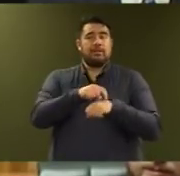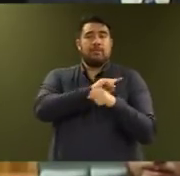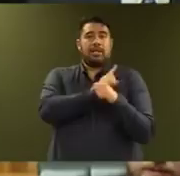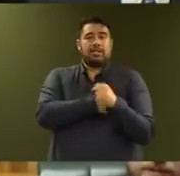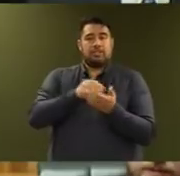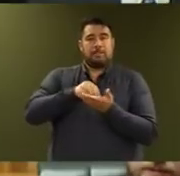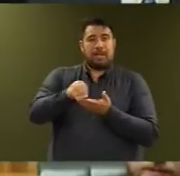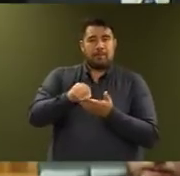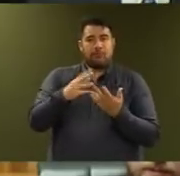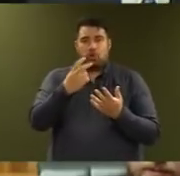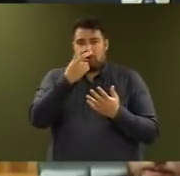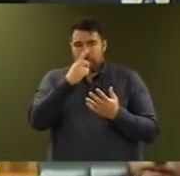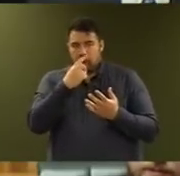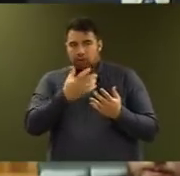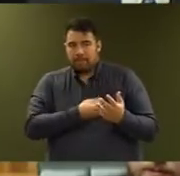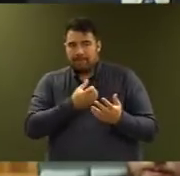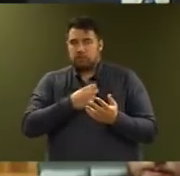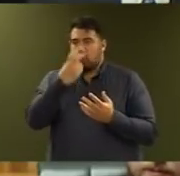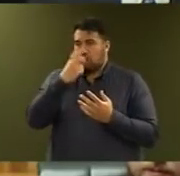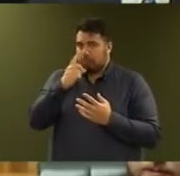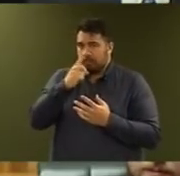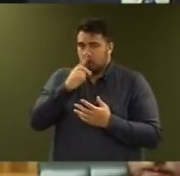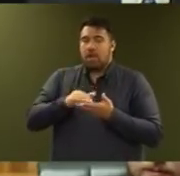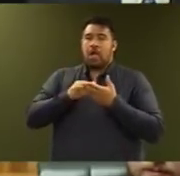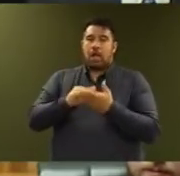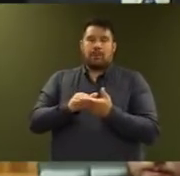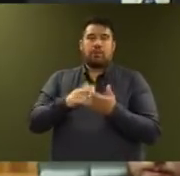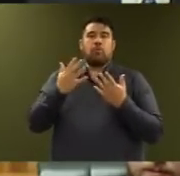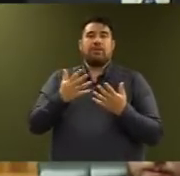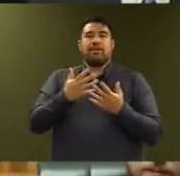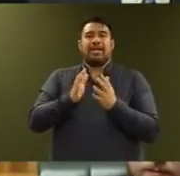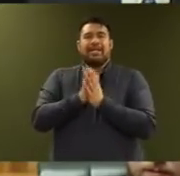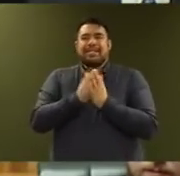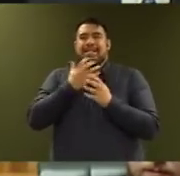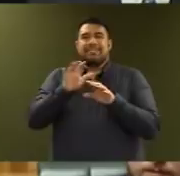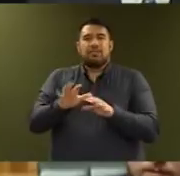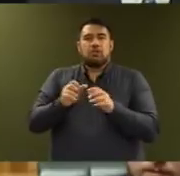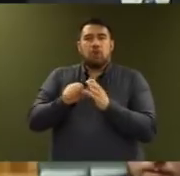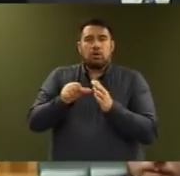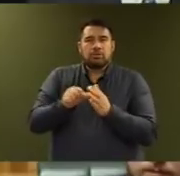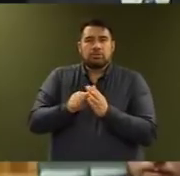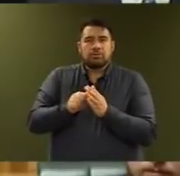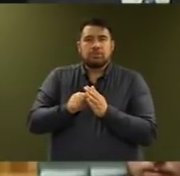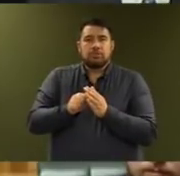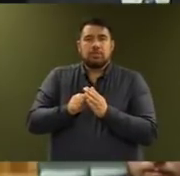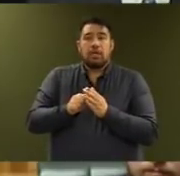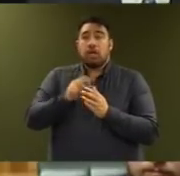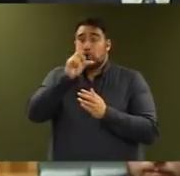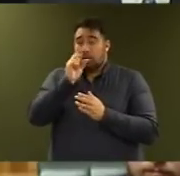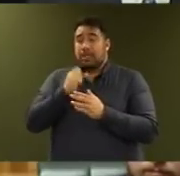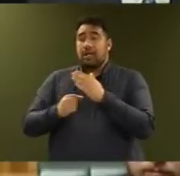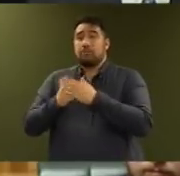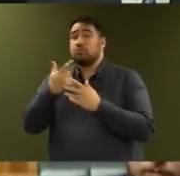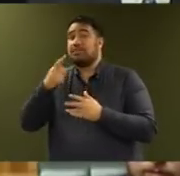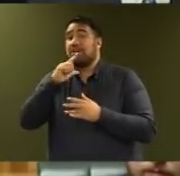benefits meet their heating costs by providing $450 for a single person and $700 per couple.